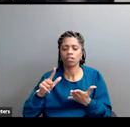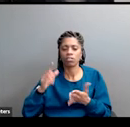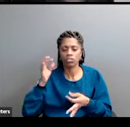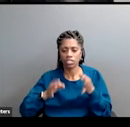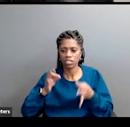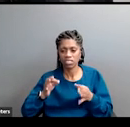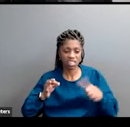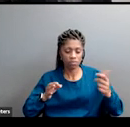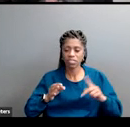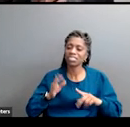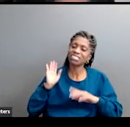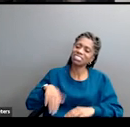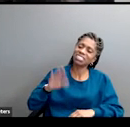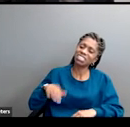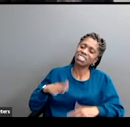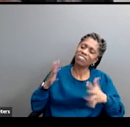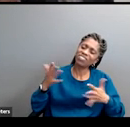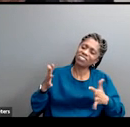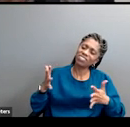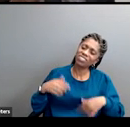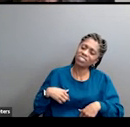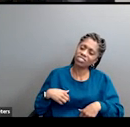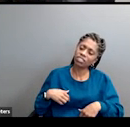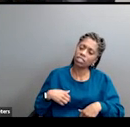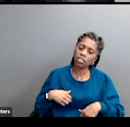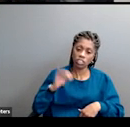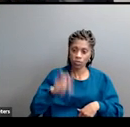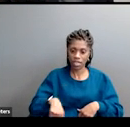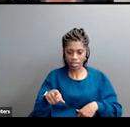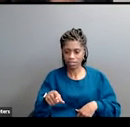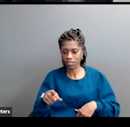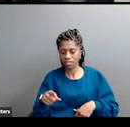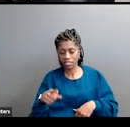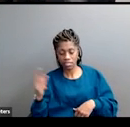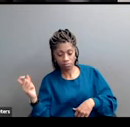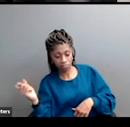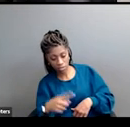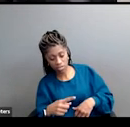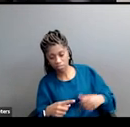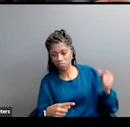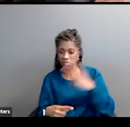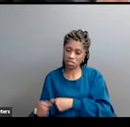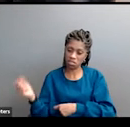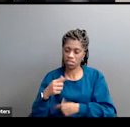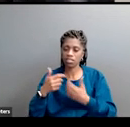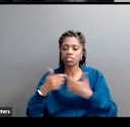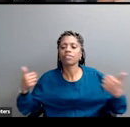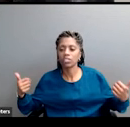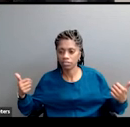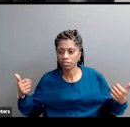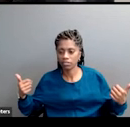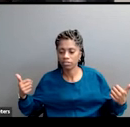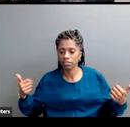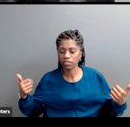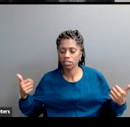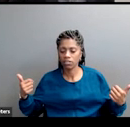talking about racial justice so much. You're dividing us. We're losing support. Tamp it down. Minimize it.